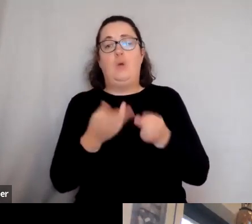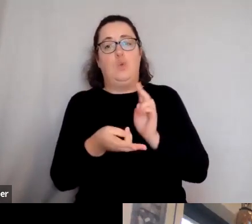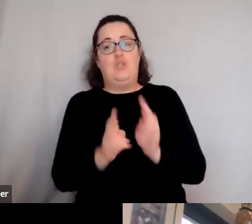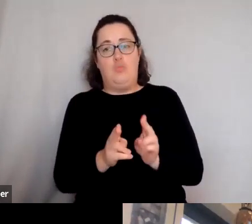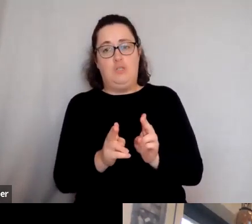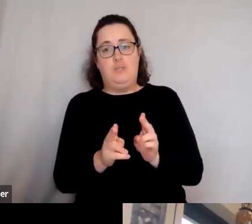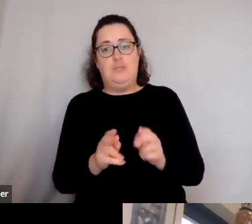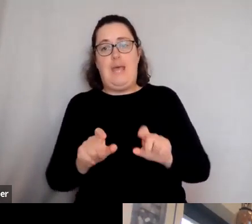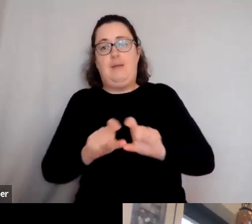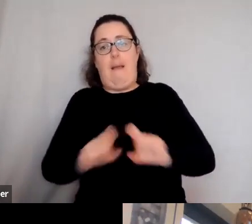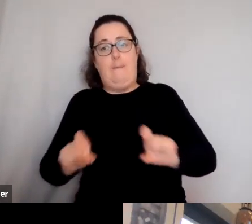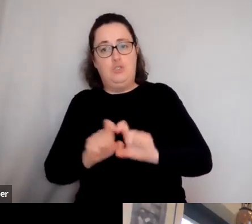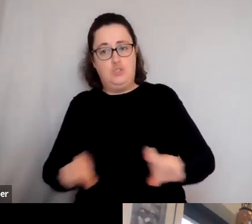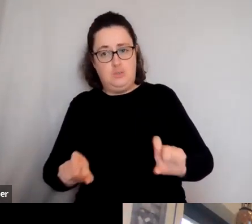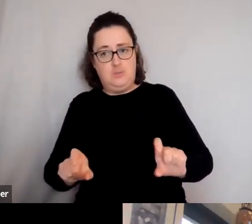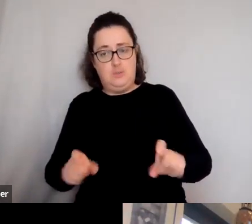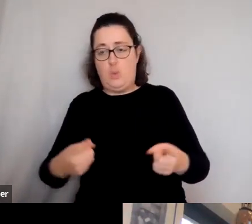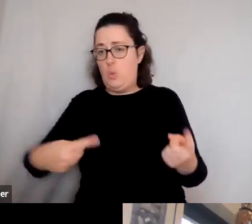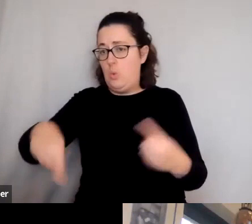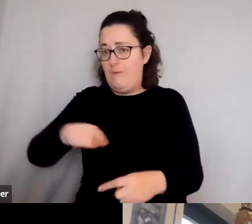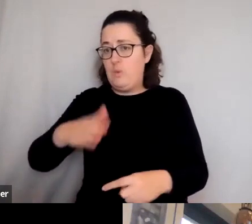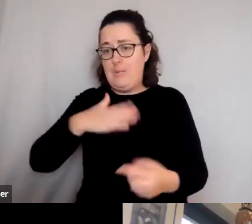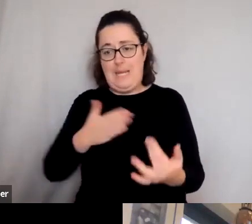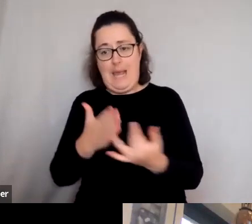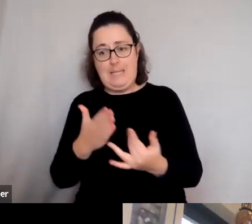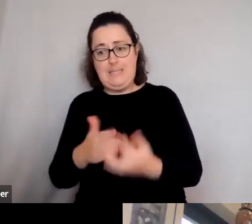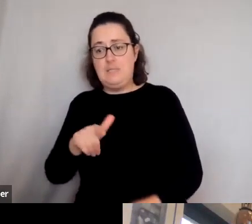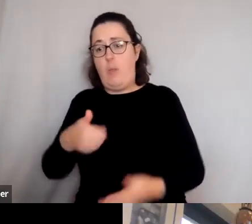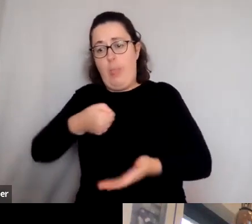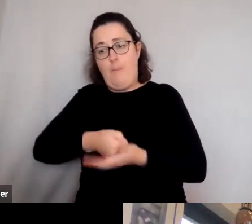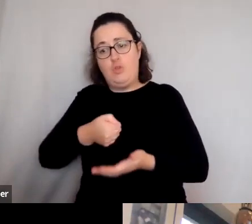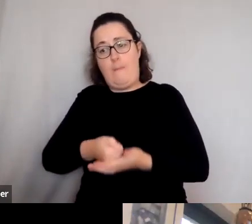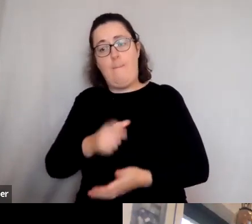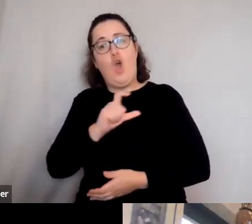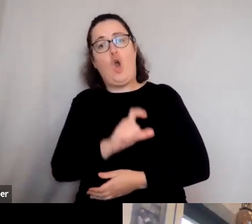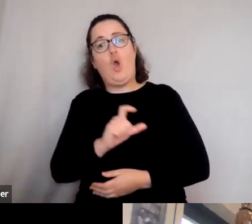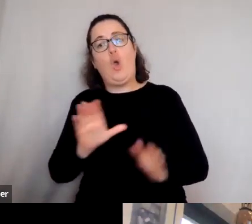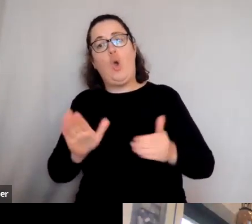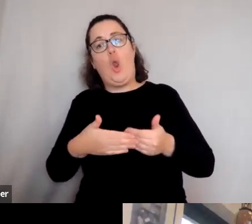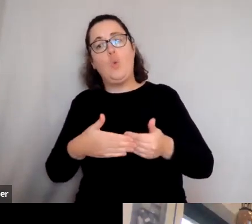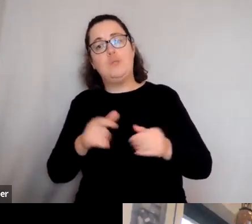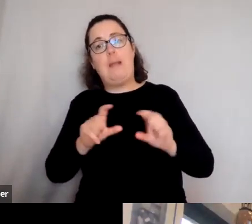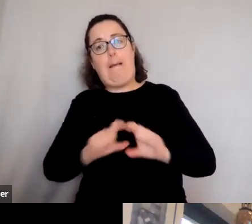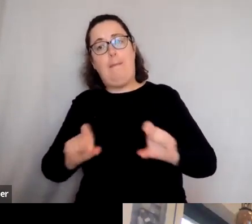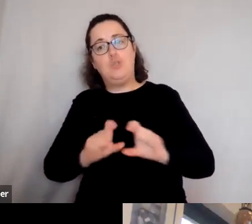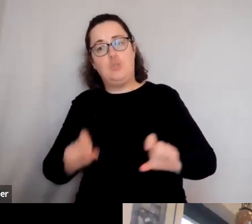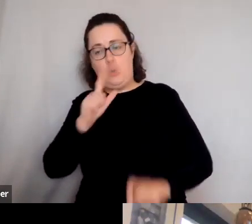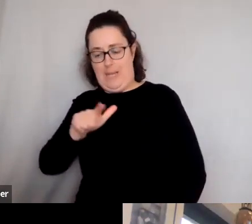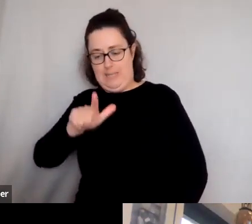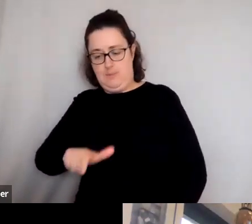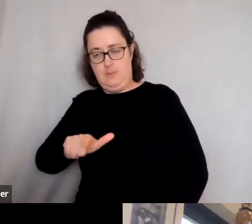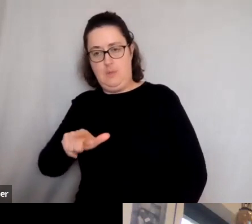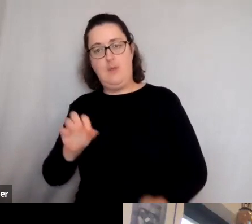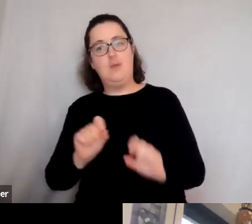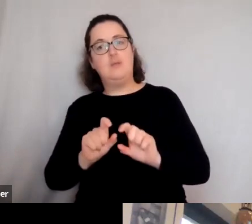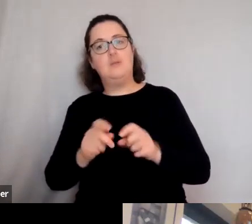closed captioning for, um, anybody who needs that. If you press the closed caption button at the bottom, it gives you an opportunity to